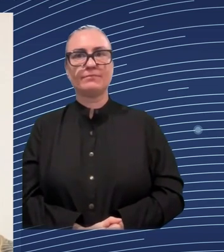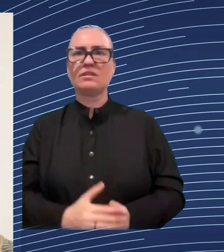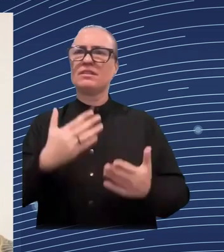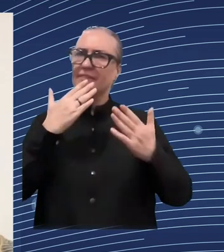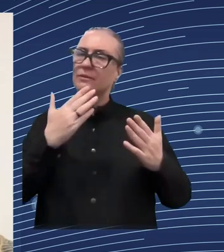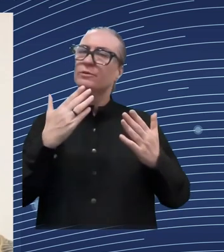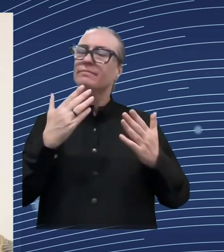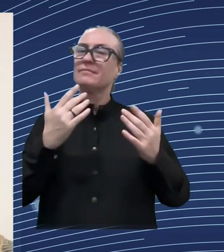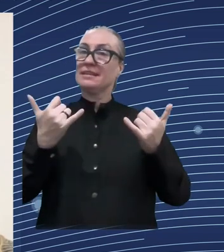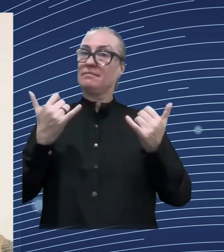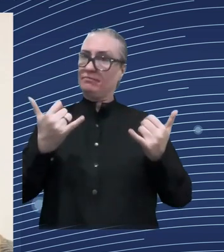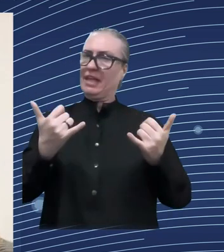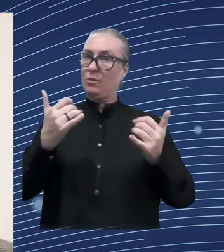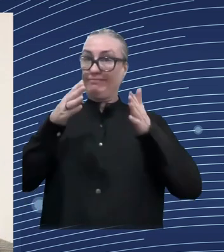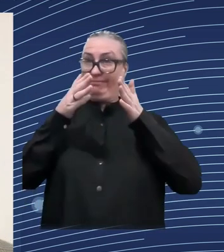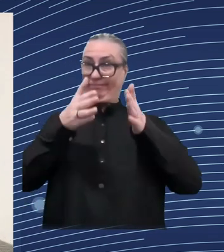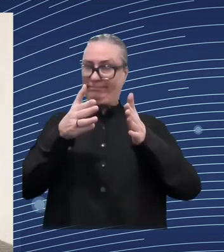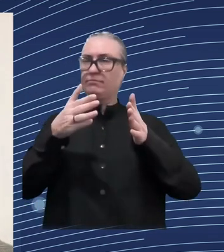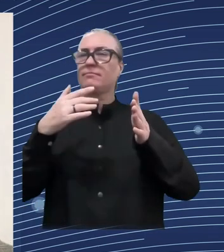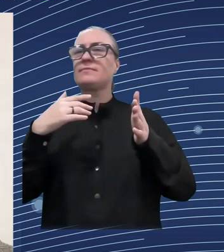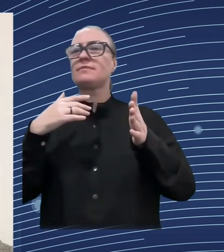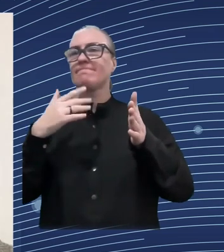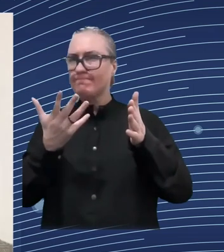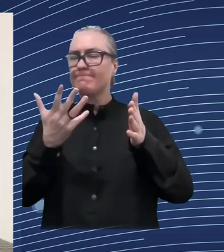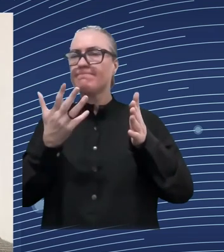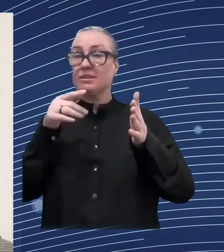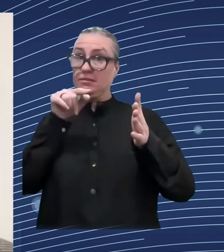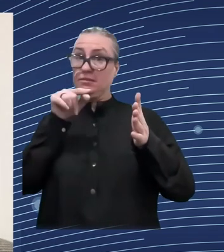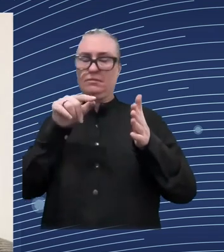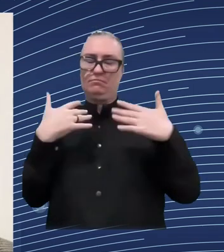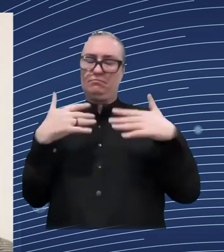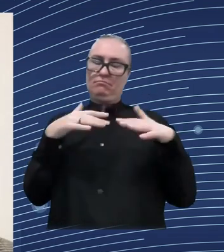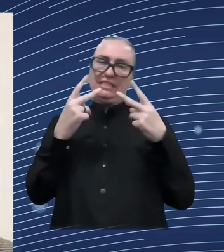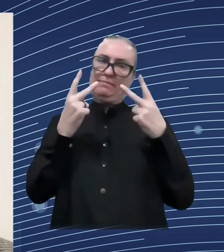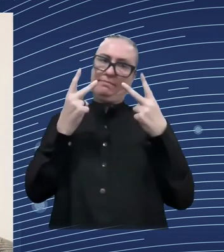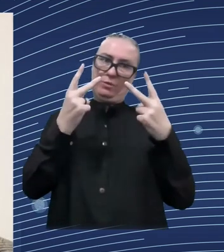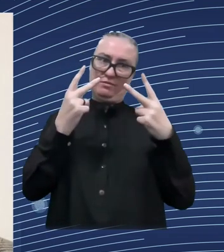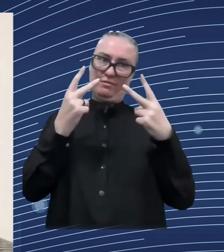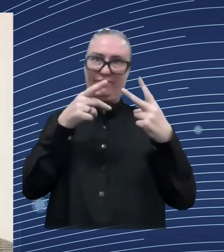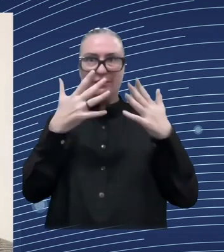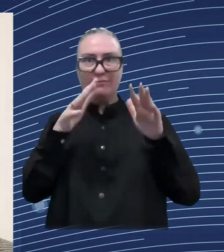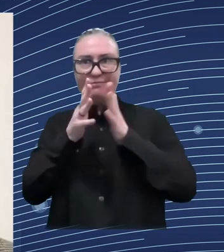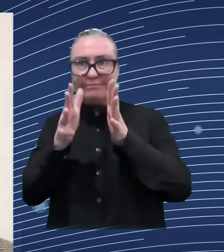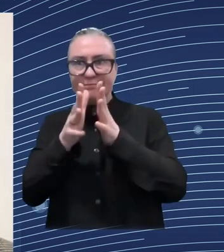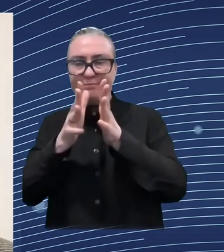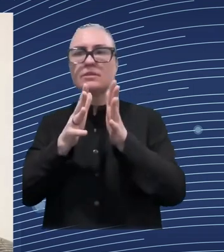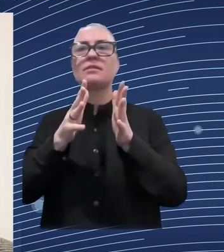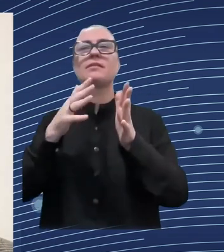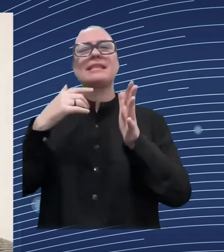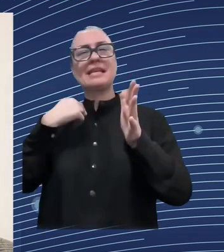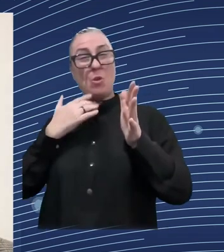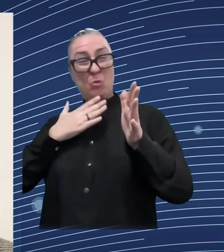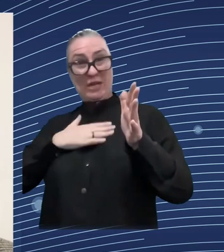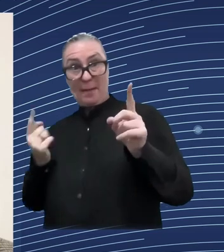maybe if i come back to you um how can international partners support you in the reform agenda that you have set out